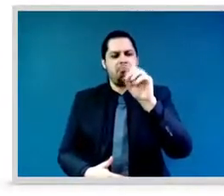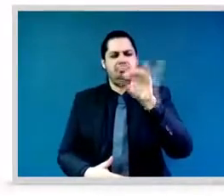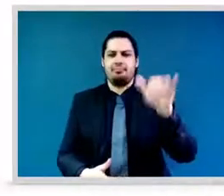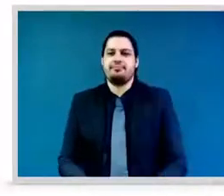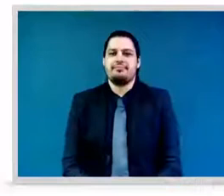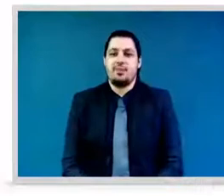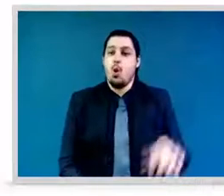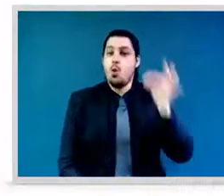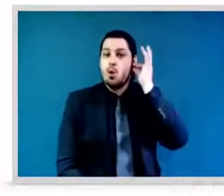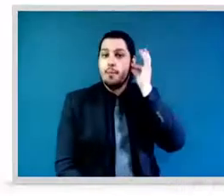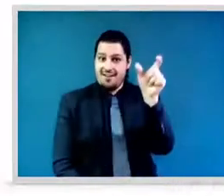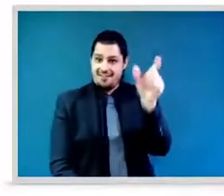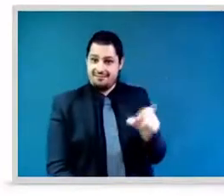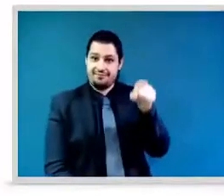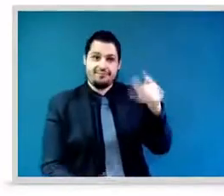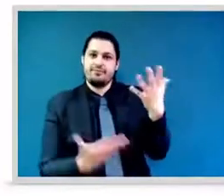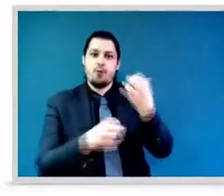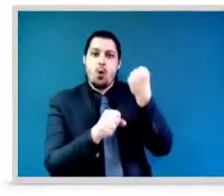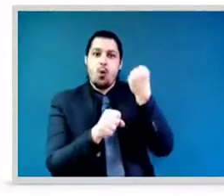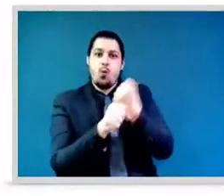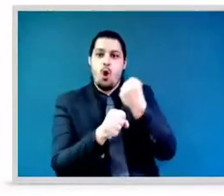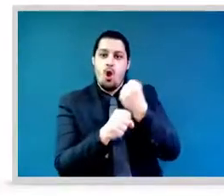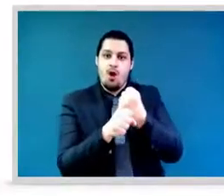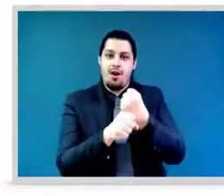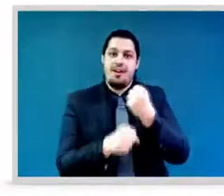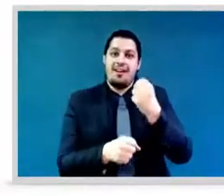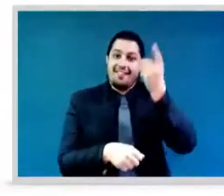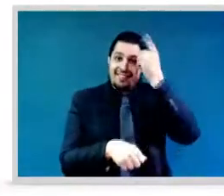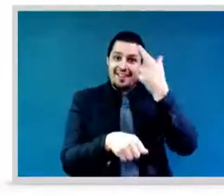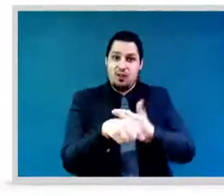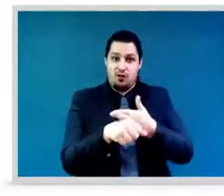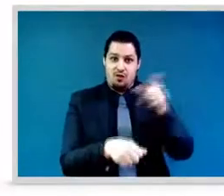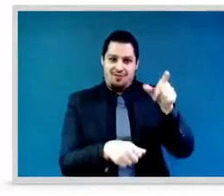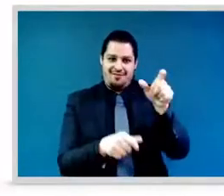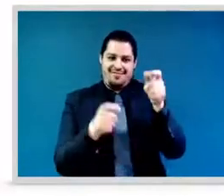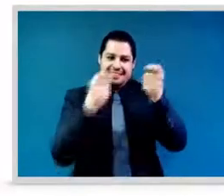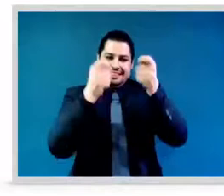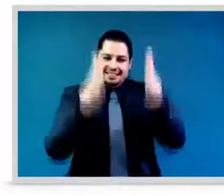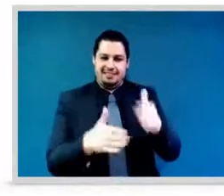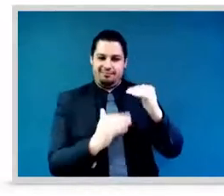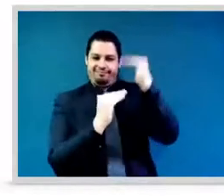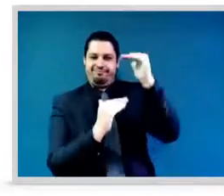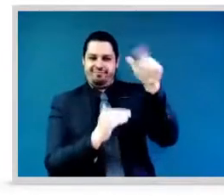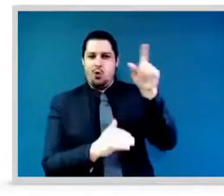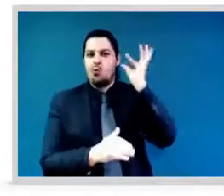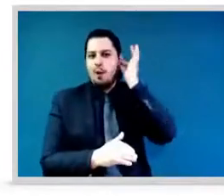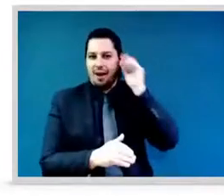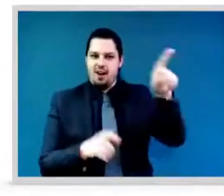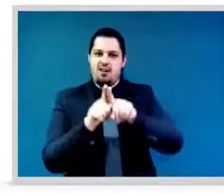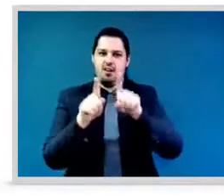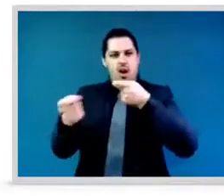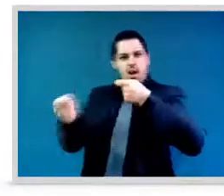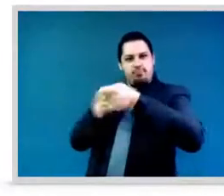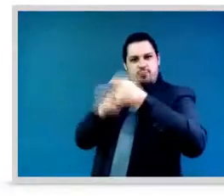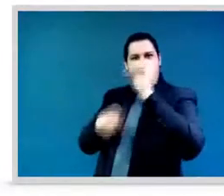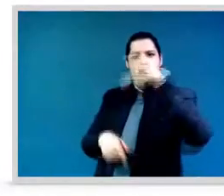done so much as an advocate for the rights of women and girls around the world. She has some closing remarks for us. And then